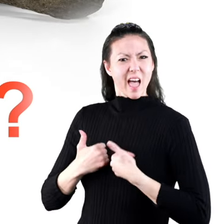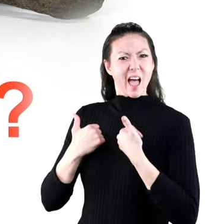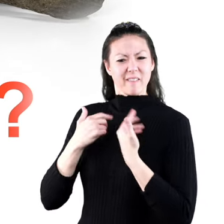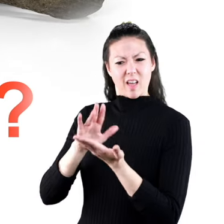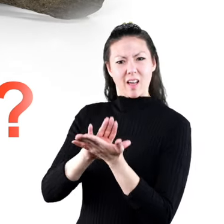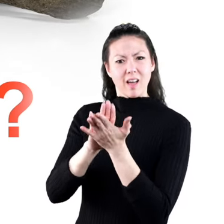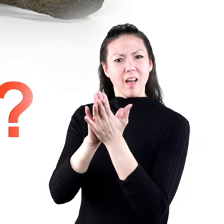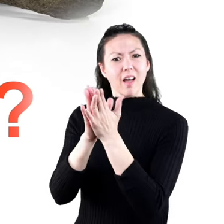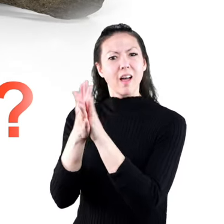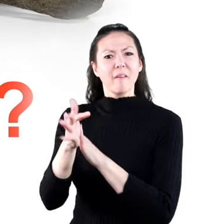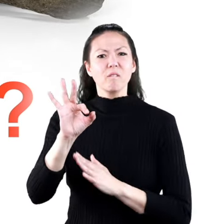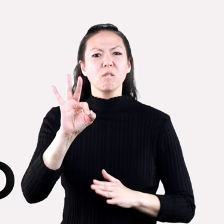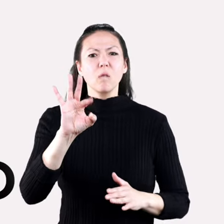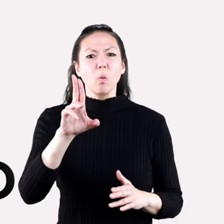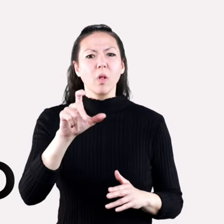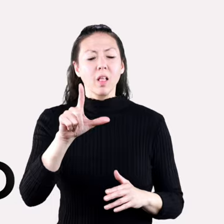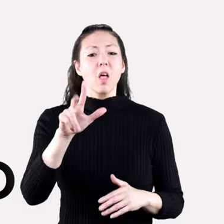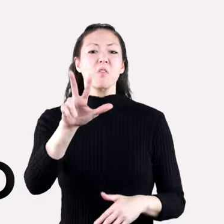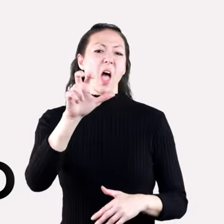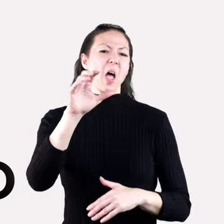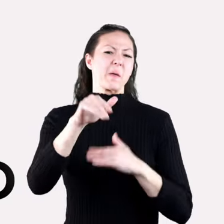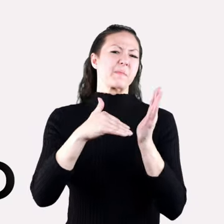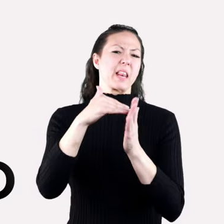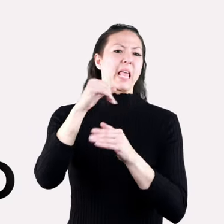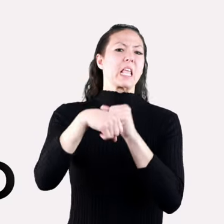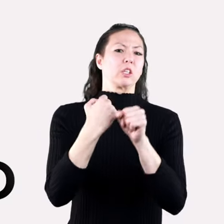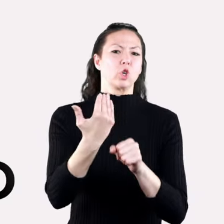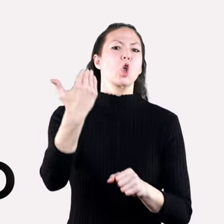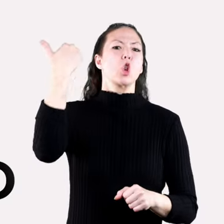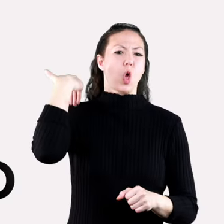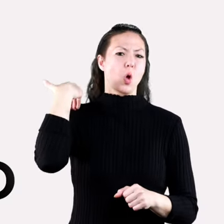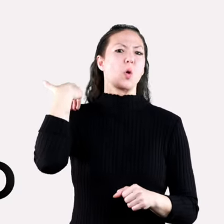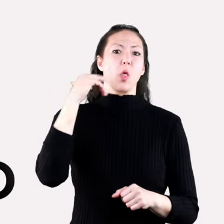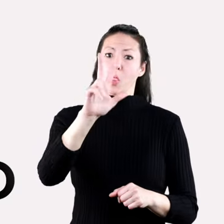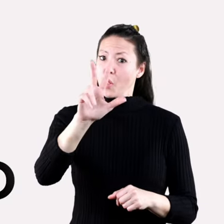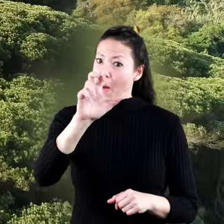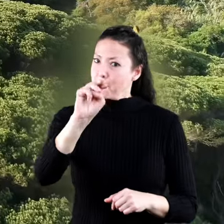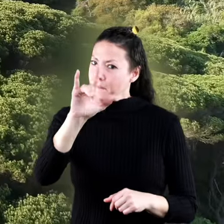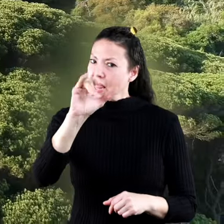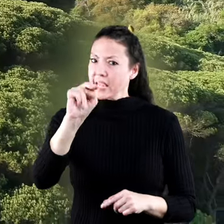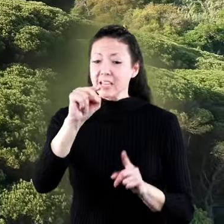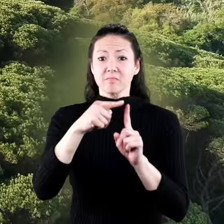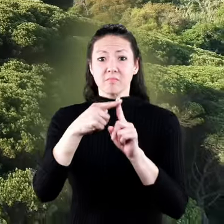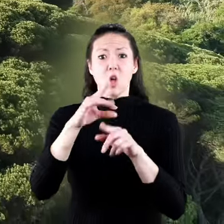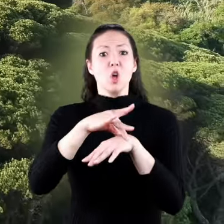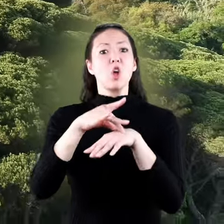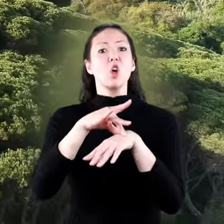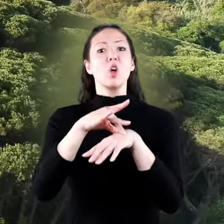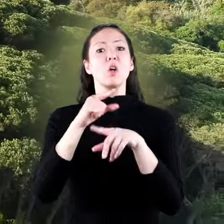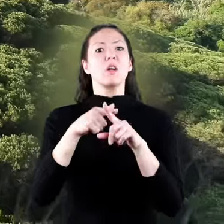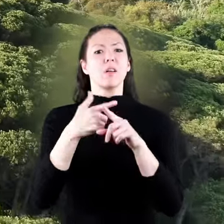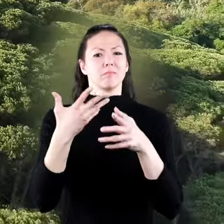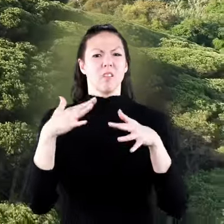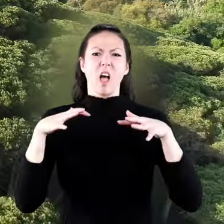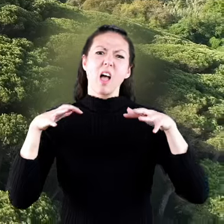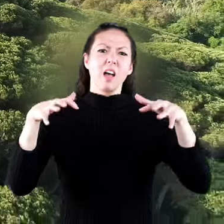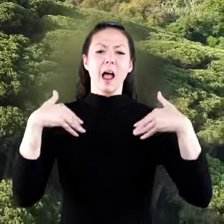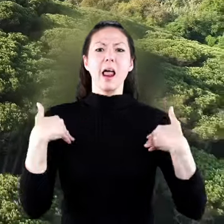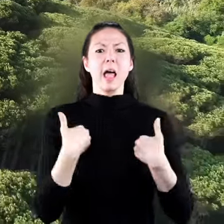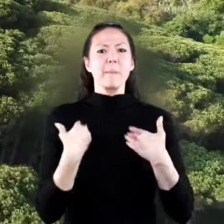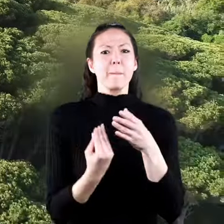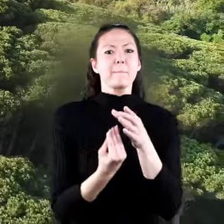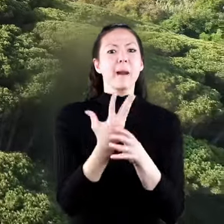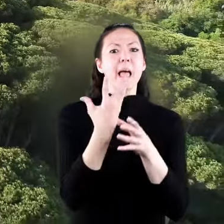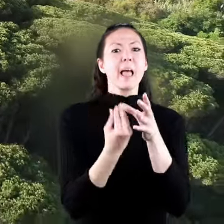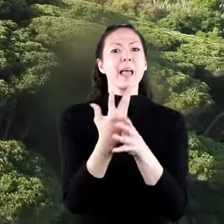life turn into fuel? Well, about 300 million years ago, the earth was covered with dense plants and